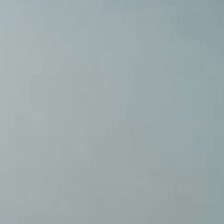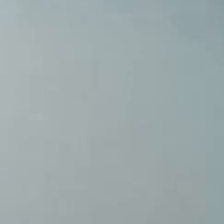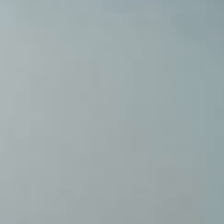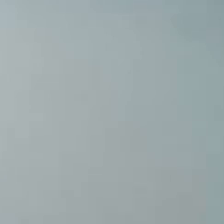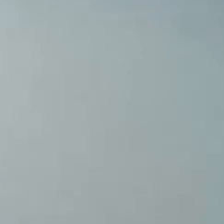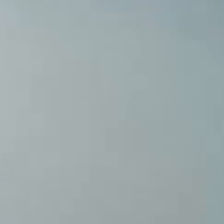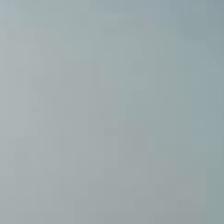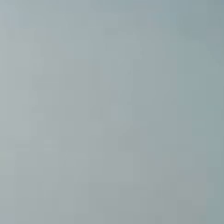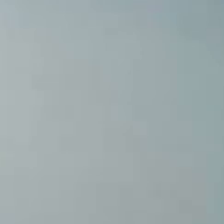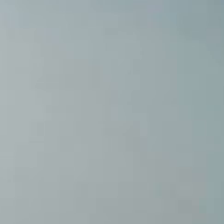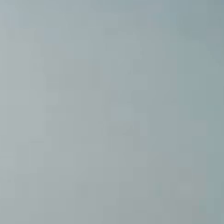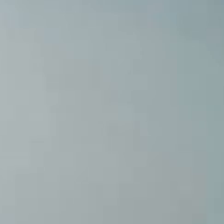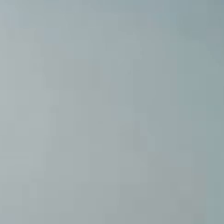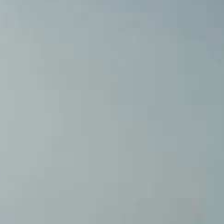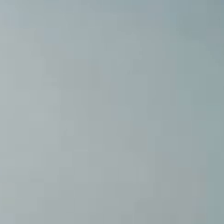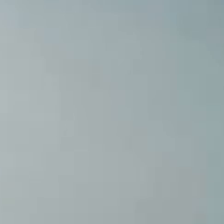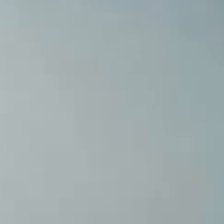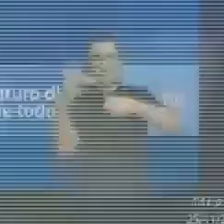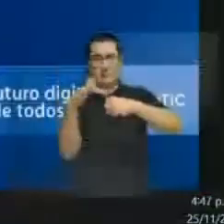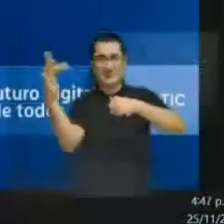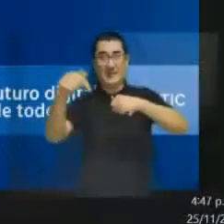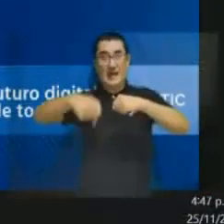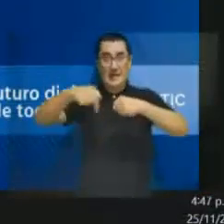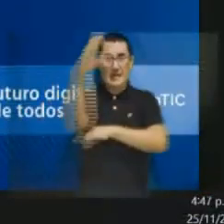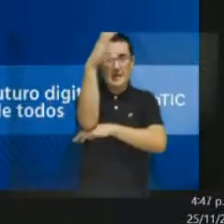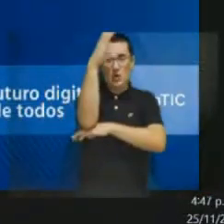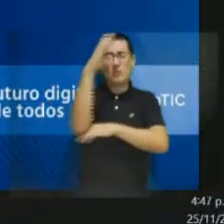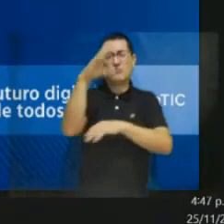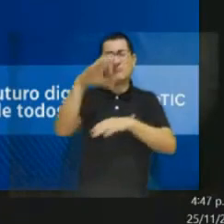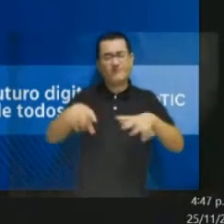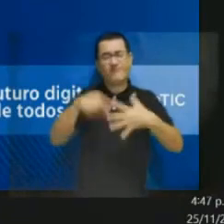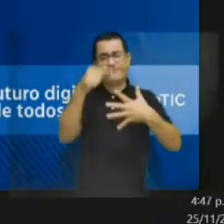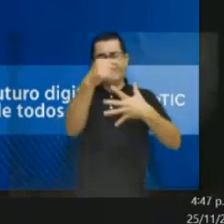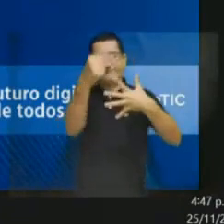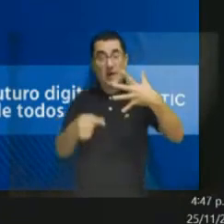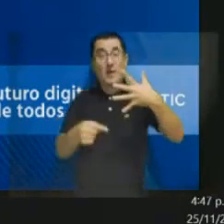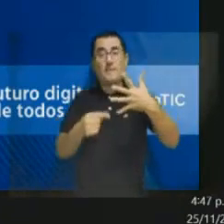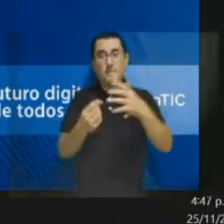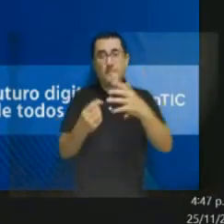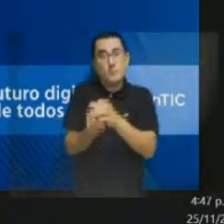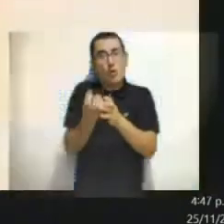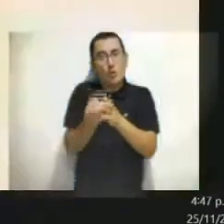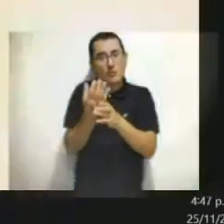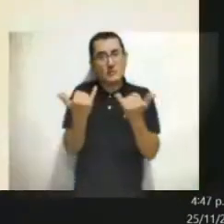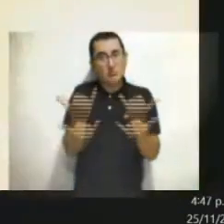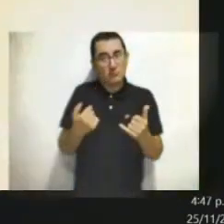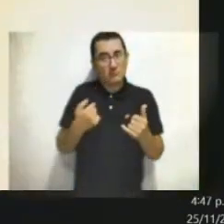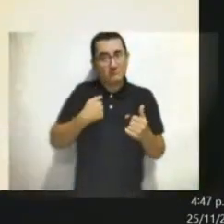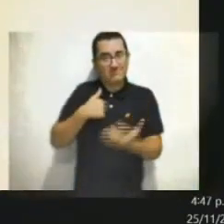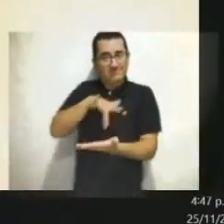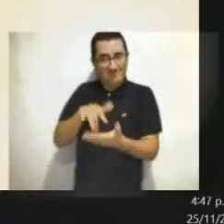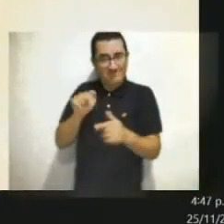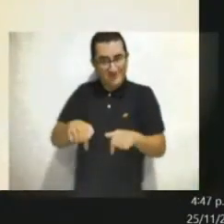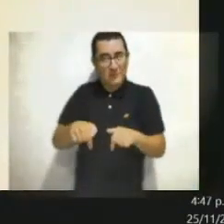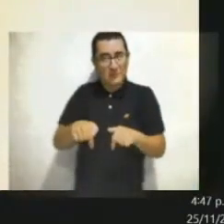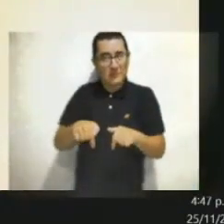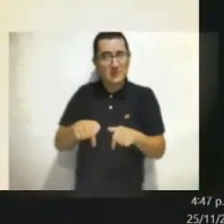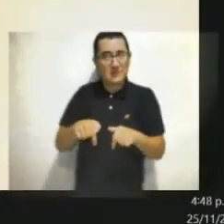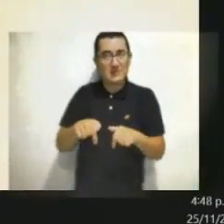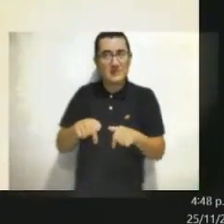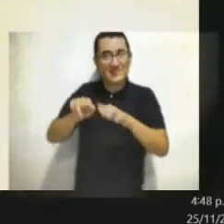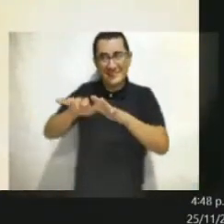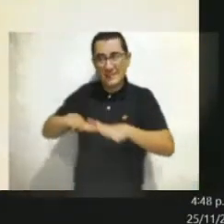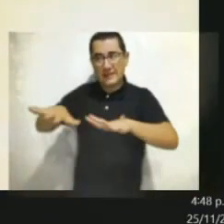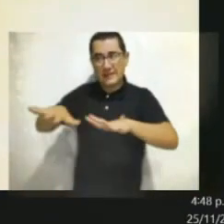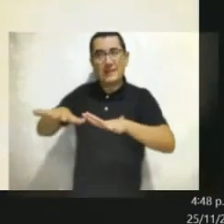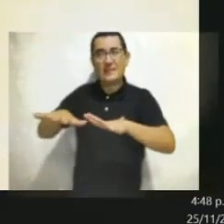spectrum for the country, just about all the productive activities that we have there. Here, I would wish to add in the business sector that I